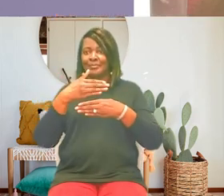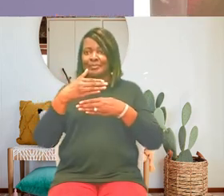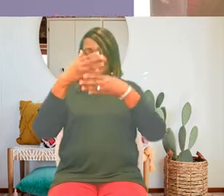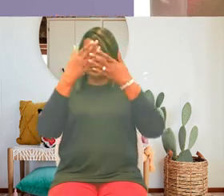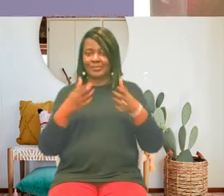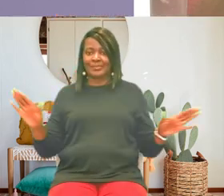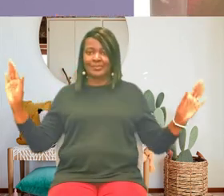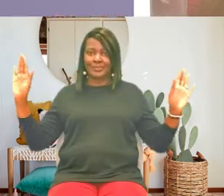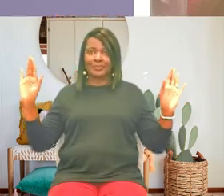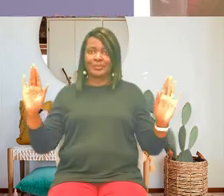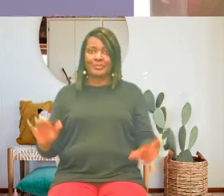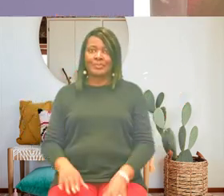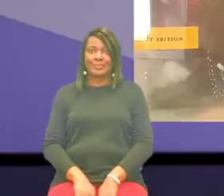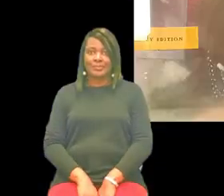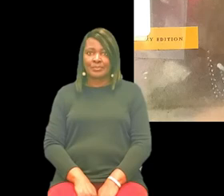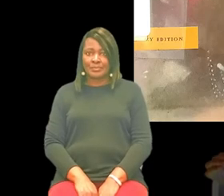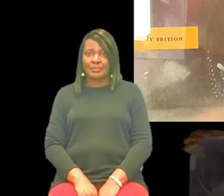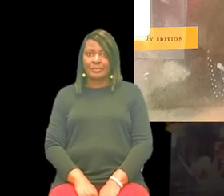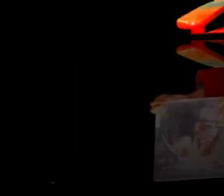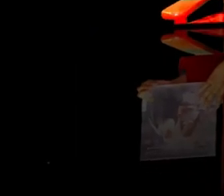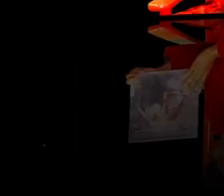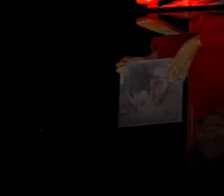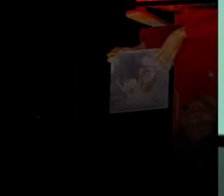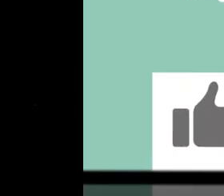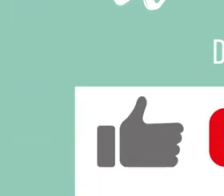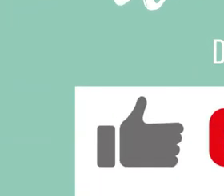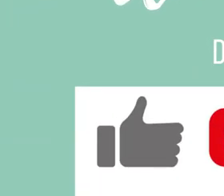sister anne's hands you